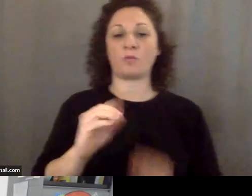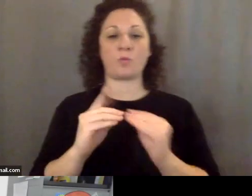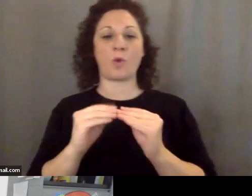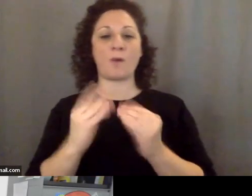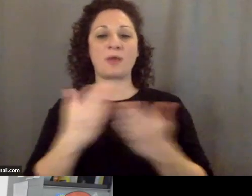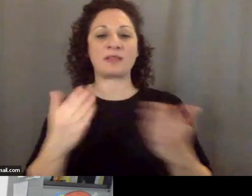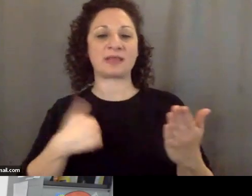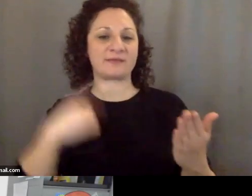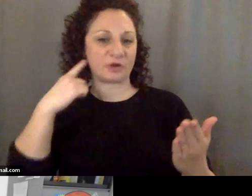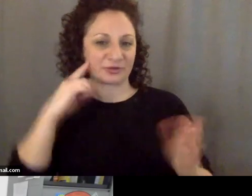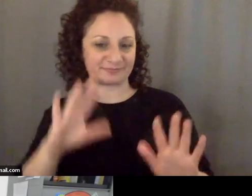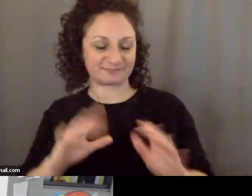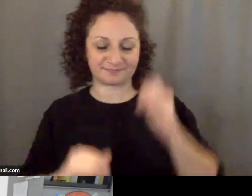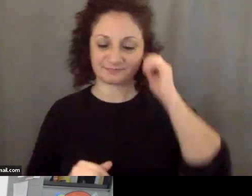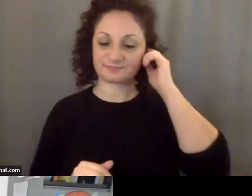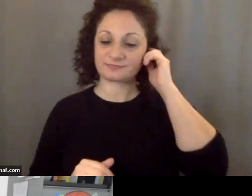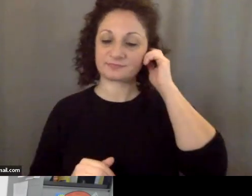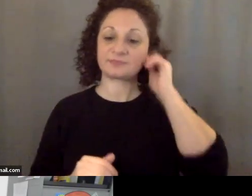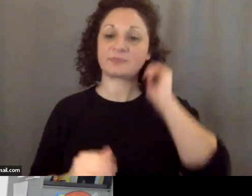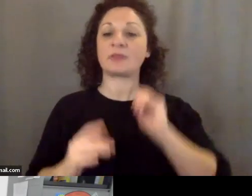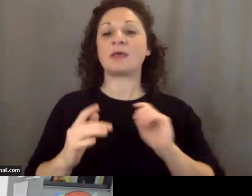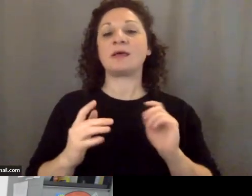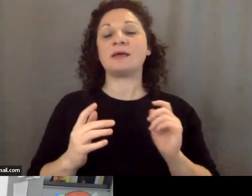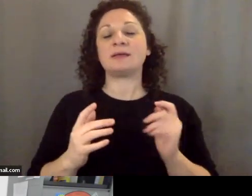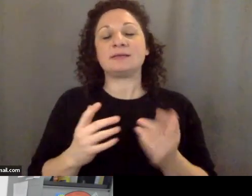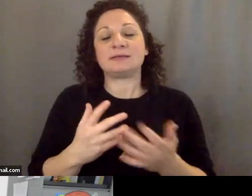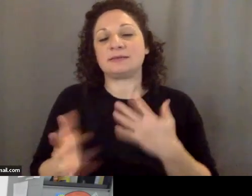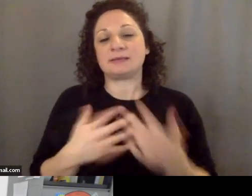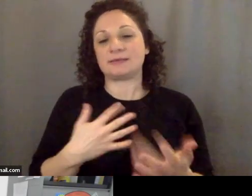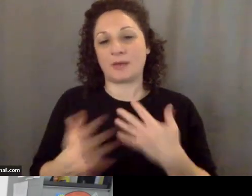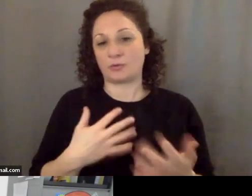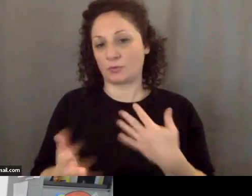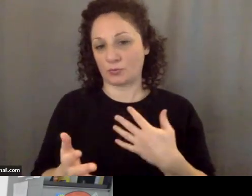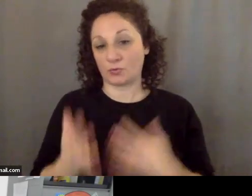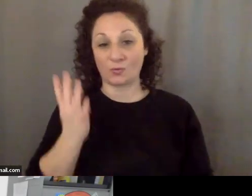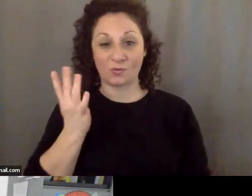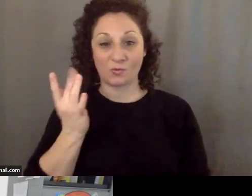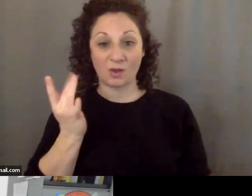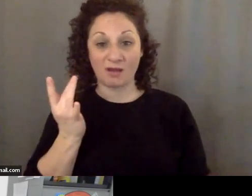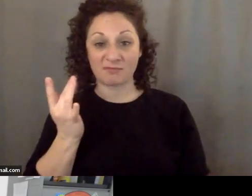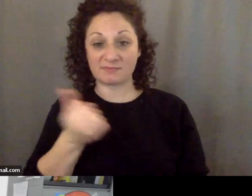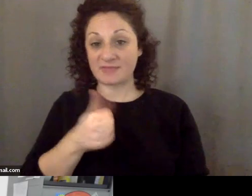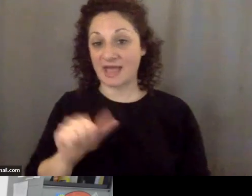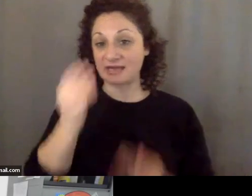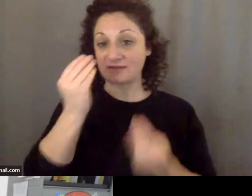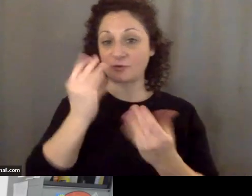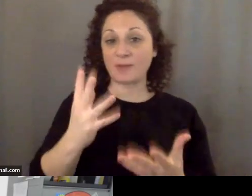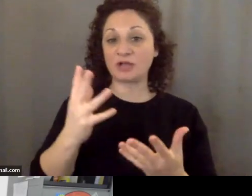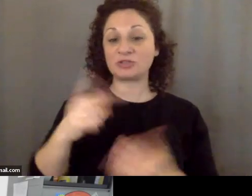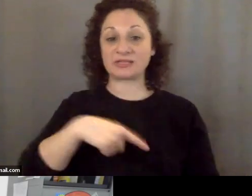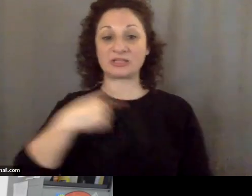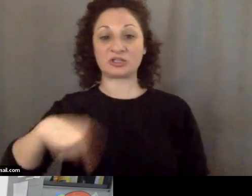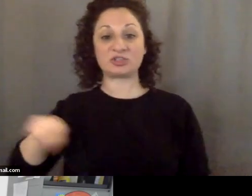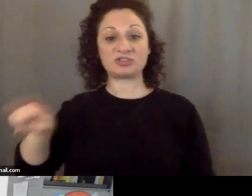and that is it doesn't really matter because any information the Chinese wanted they could